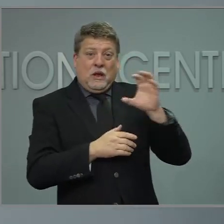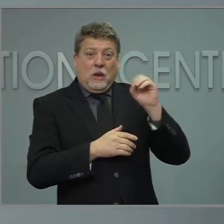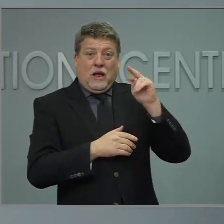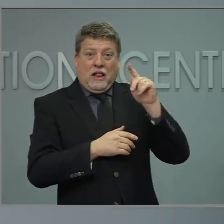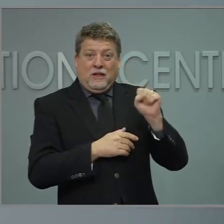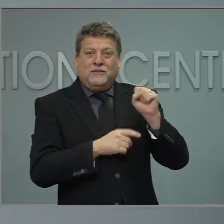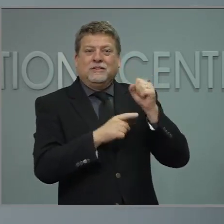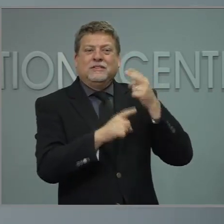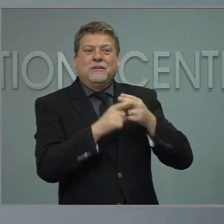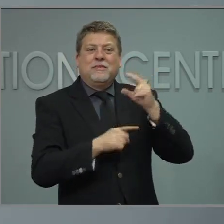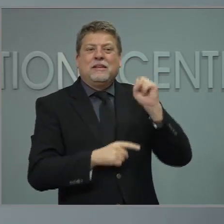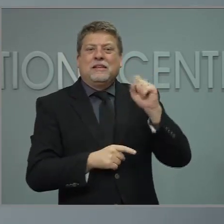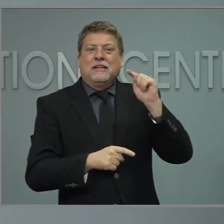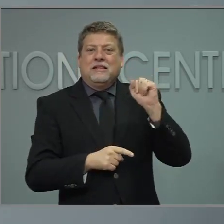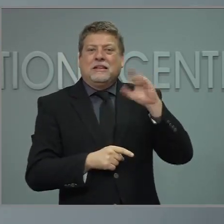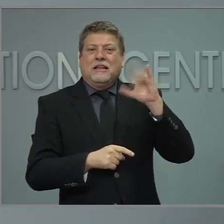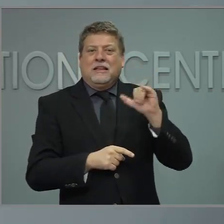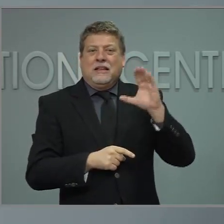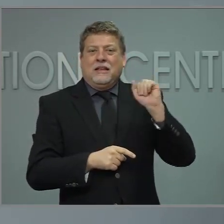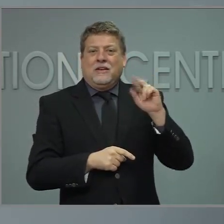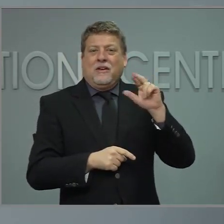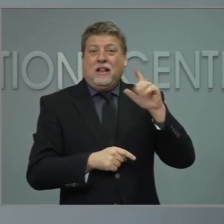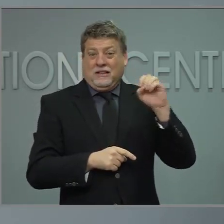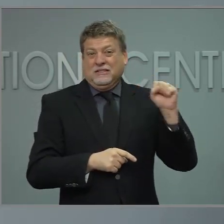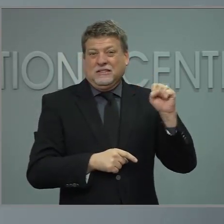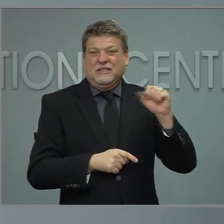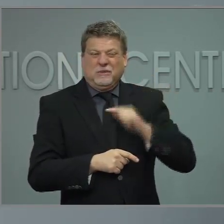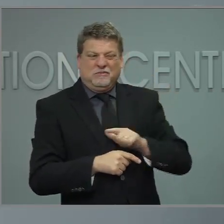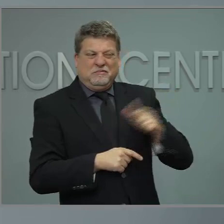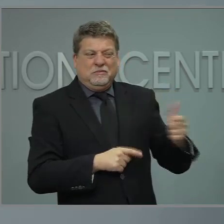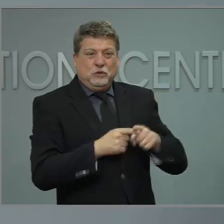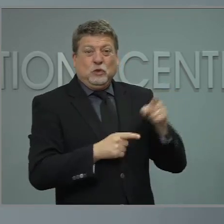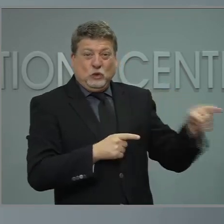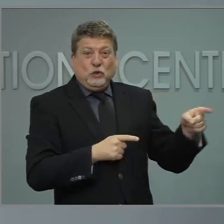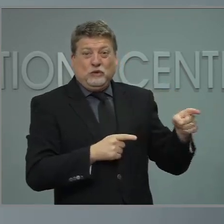across the state. I'm going to turn it to Stacey to share a few remarks.